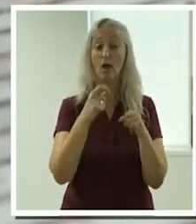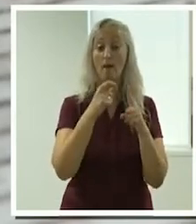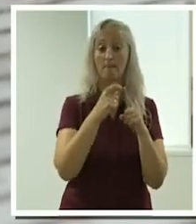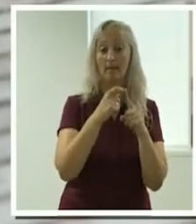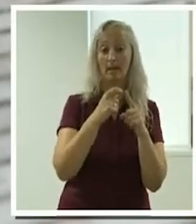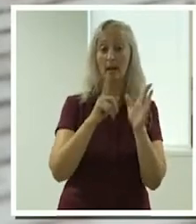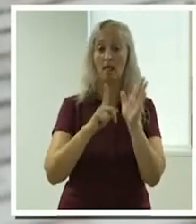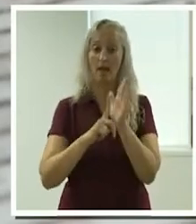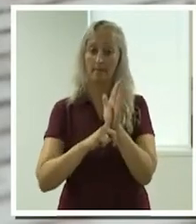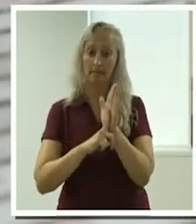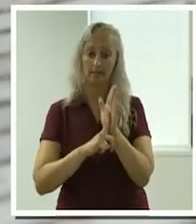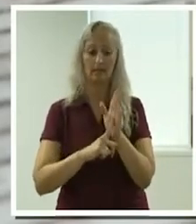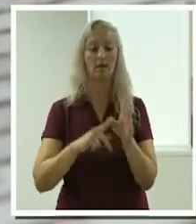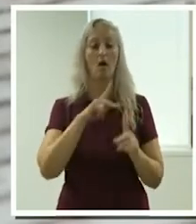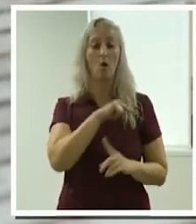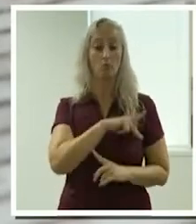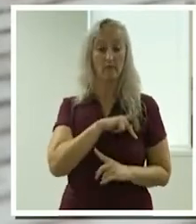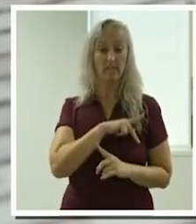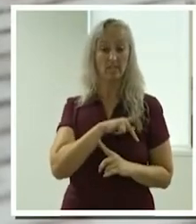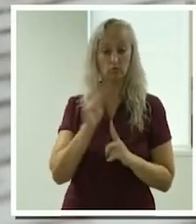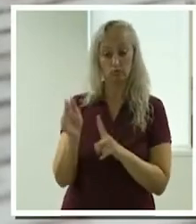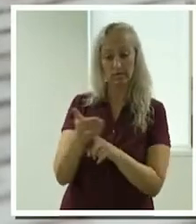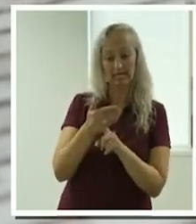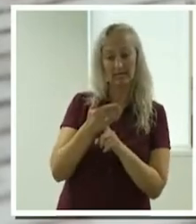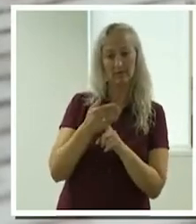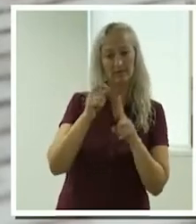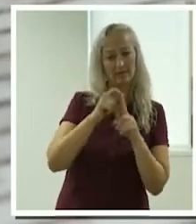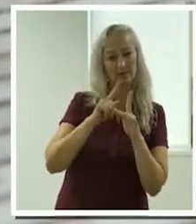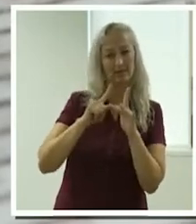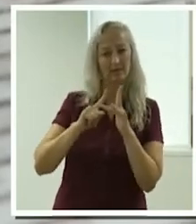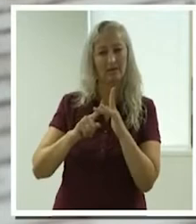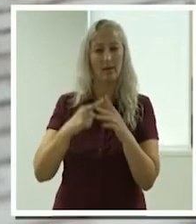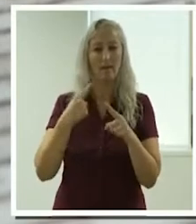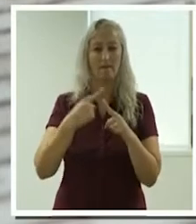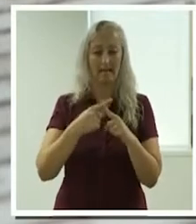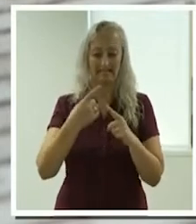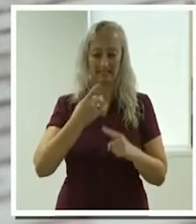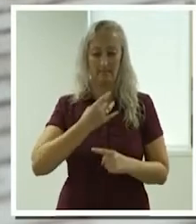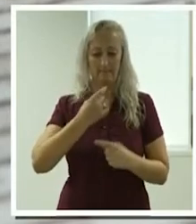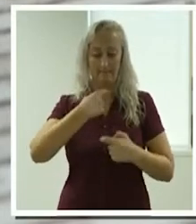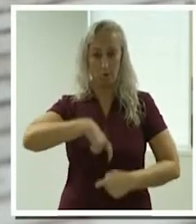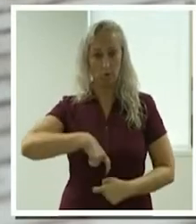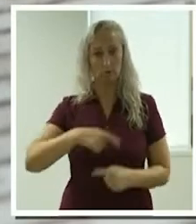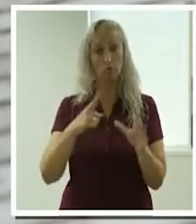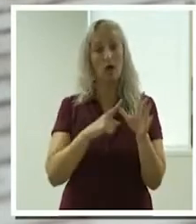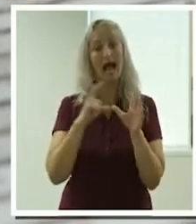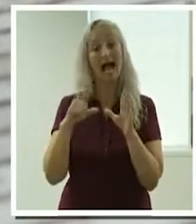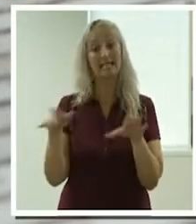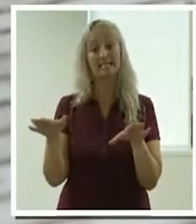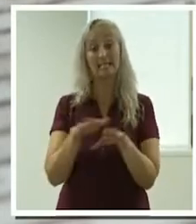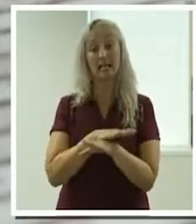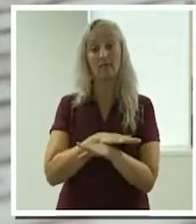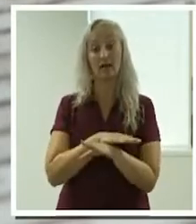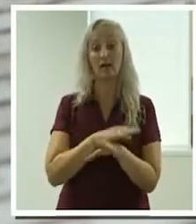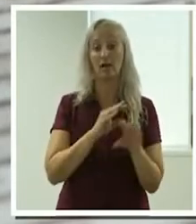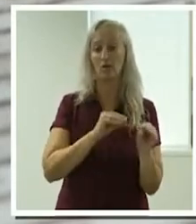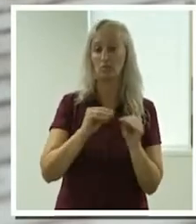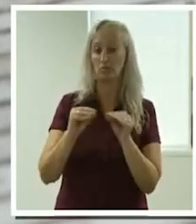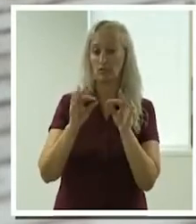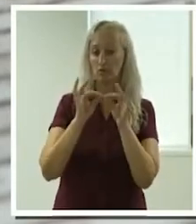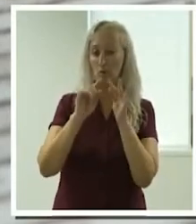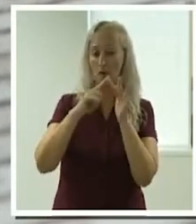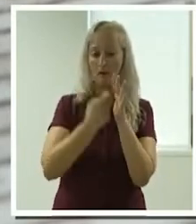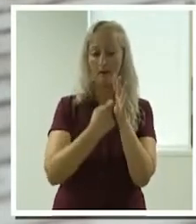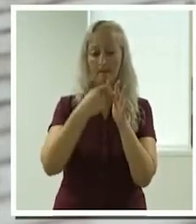professional indemnity and personal accident cover. We've moved those policies that we've arranged on your behalf to Berkshire Hathaway Specialty Insurance,